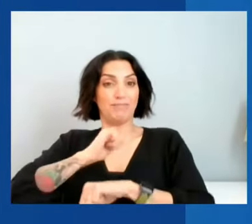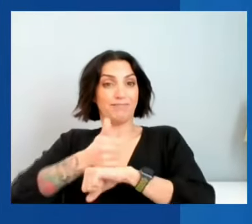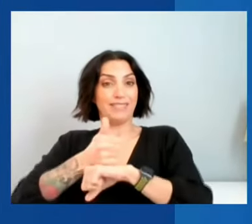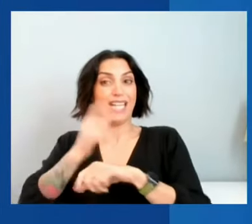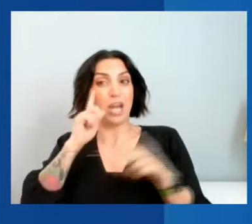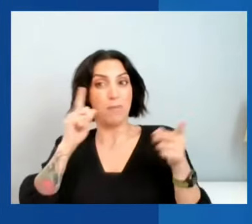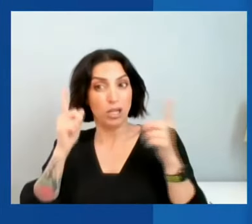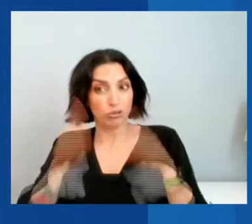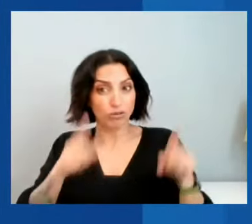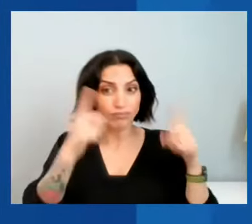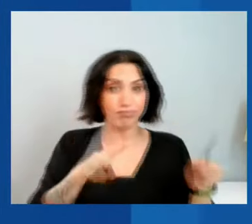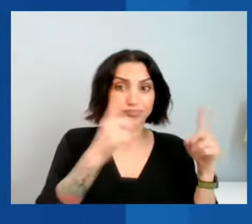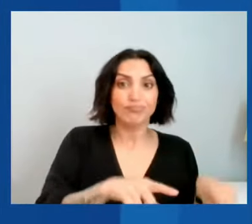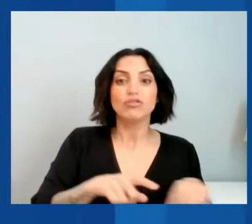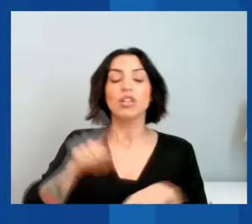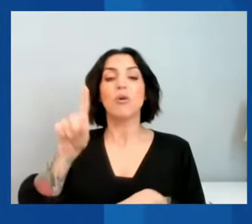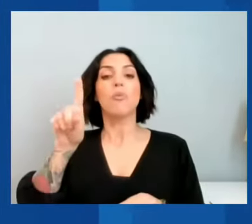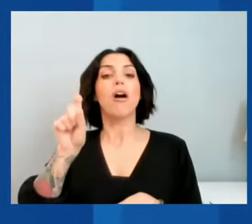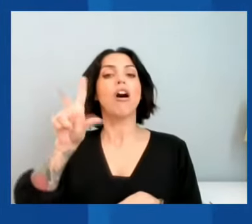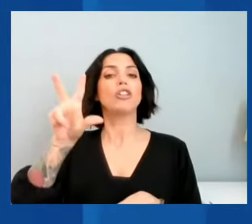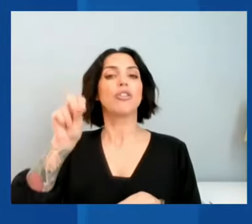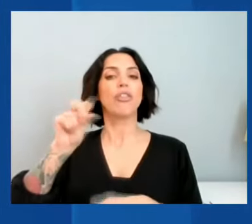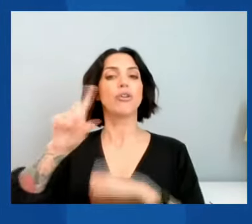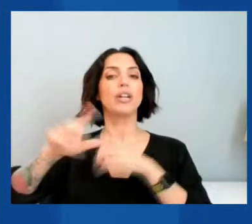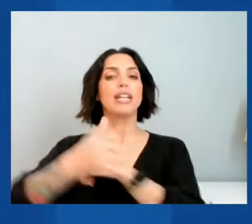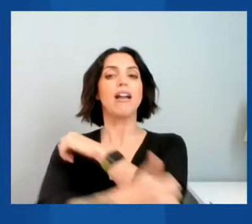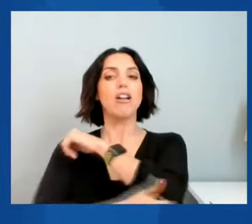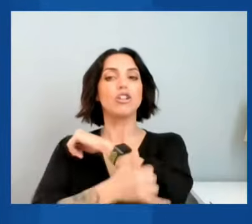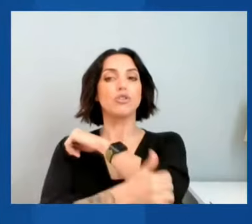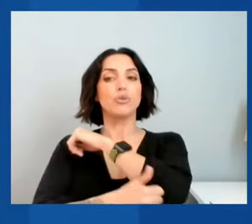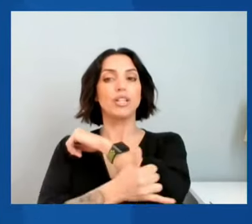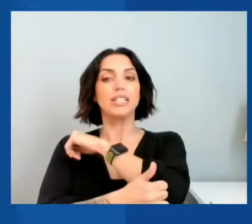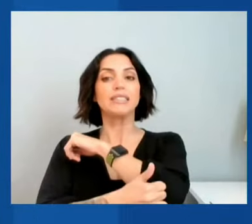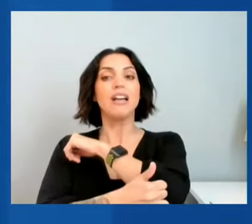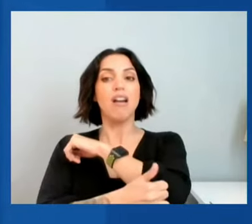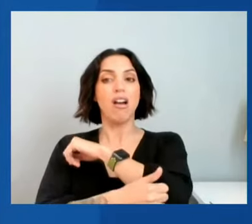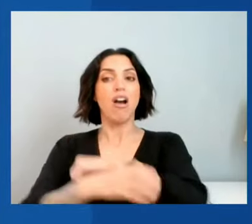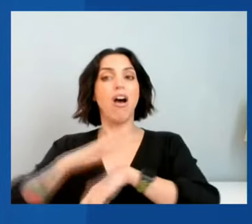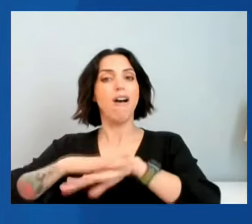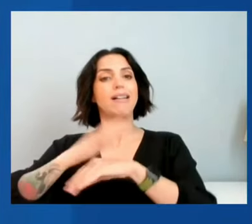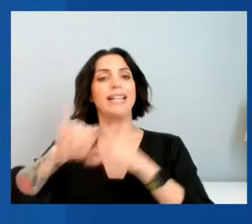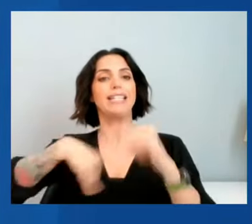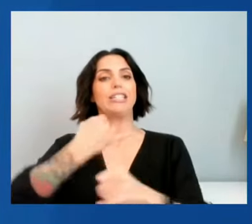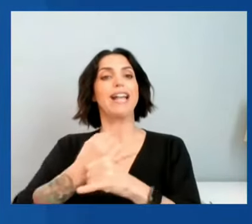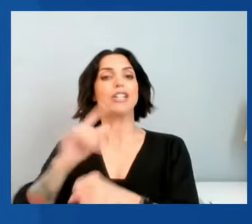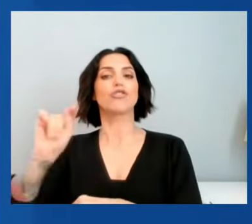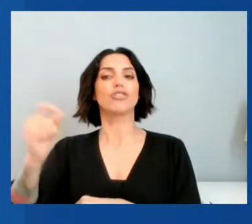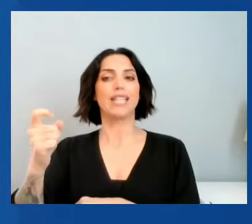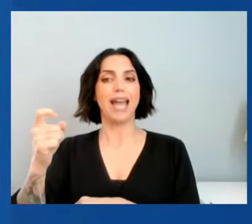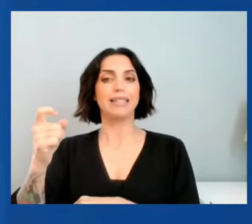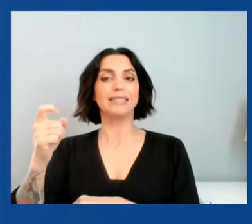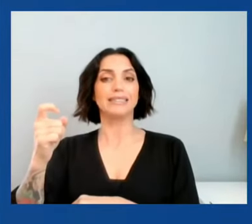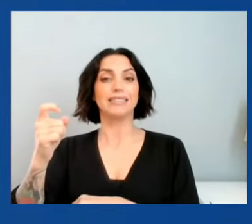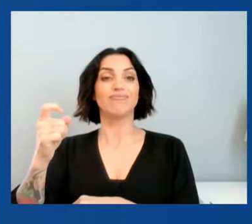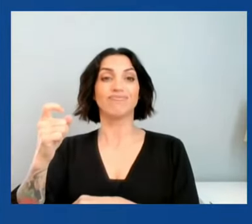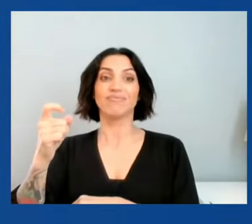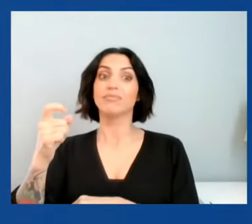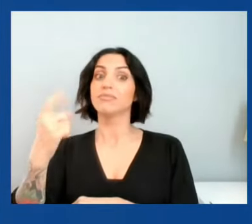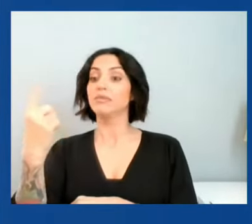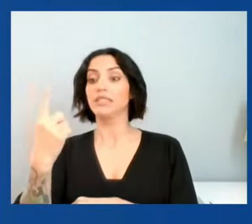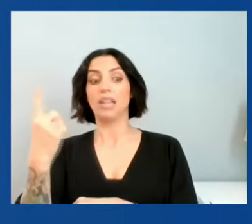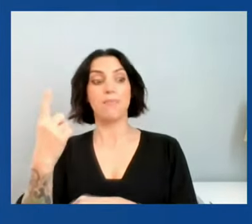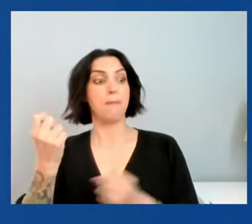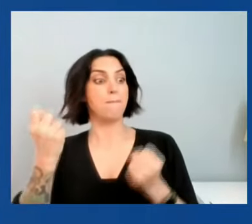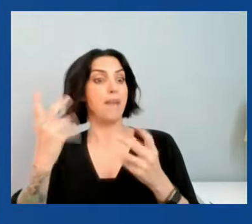countries on international tax, which is something many, including me, thought could never be done.